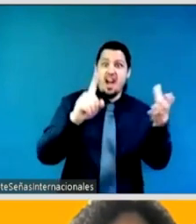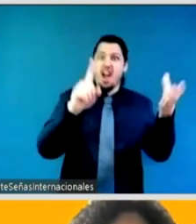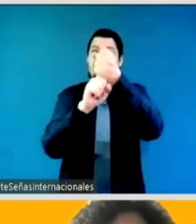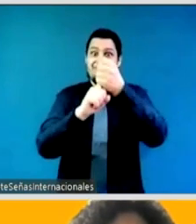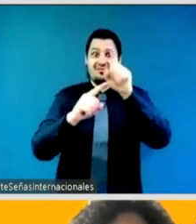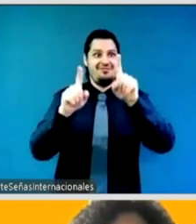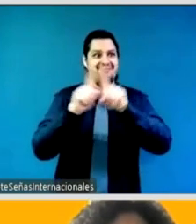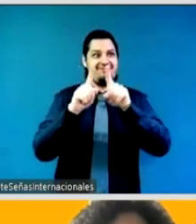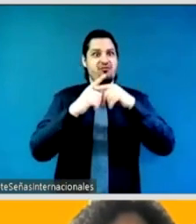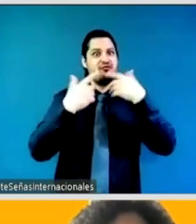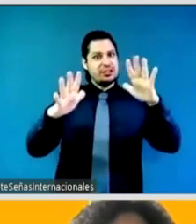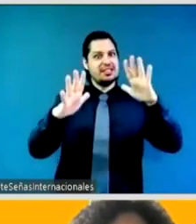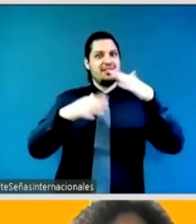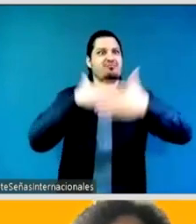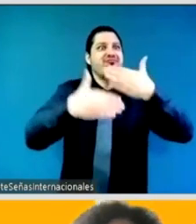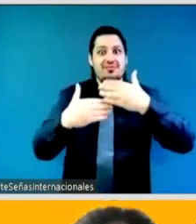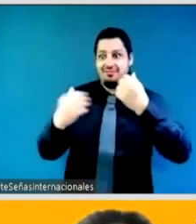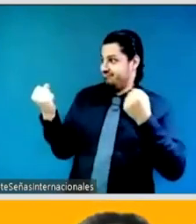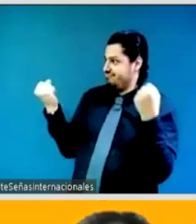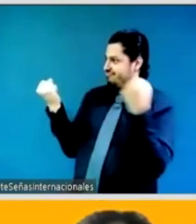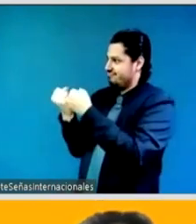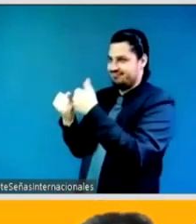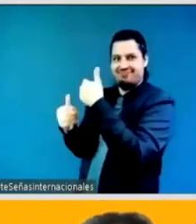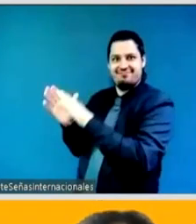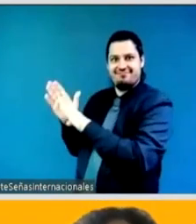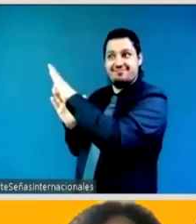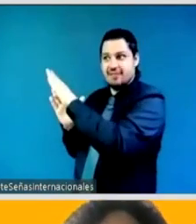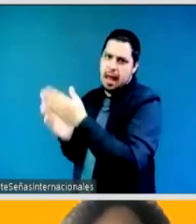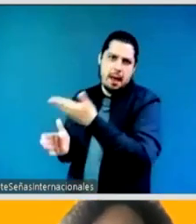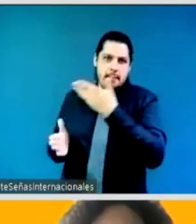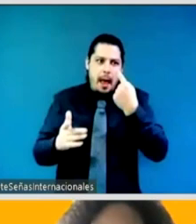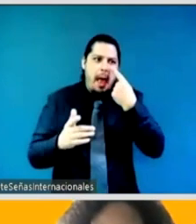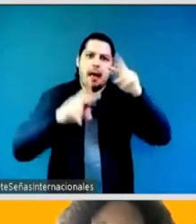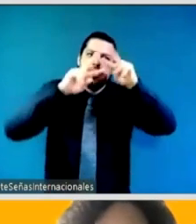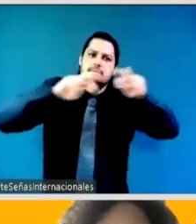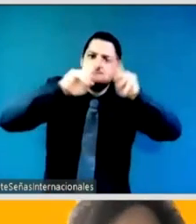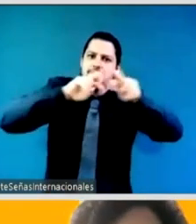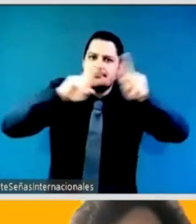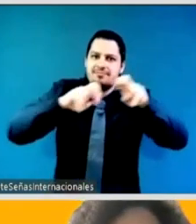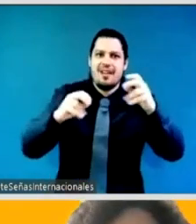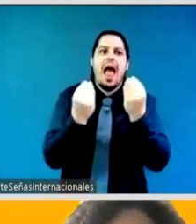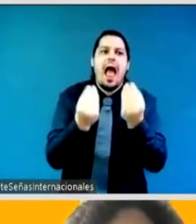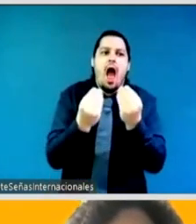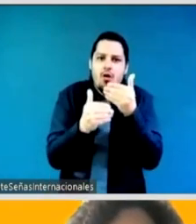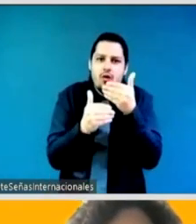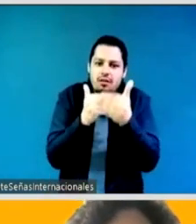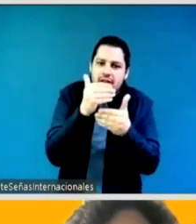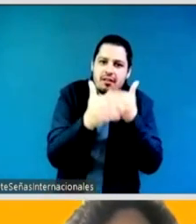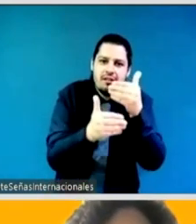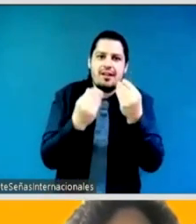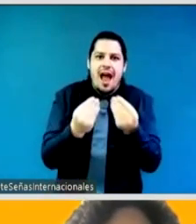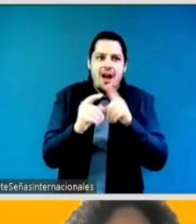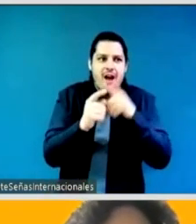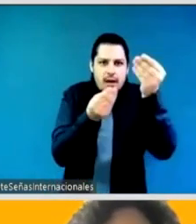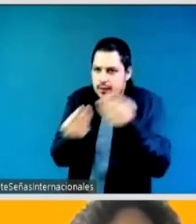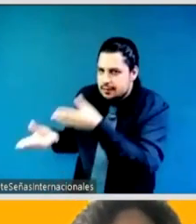so much yeah thank you so much so um we have very little time left but